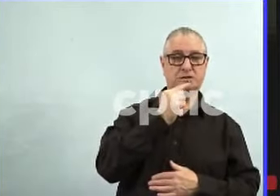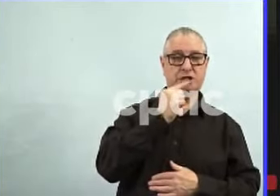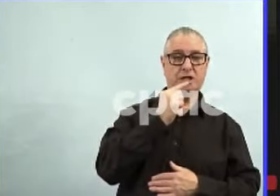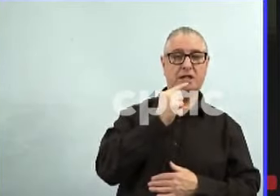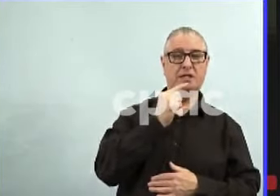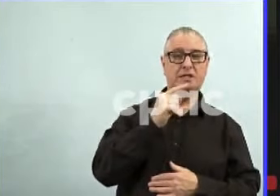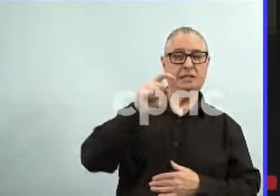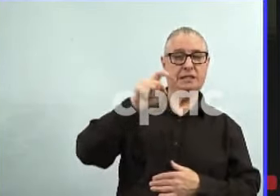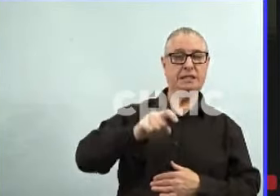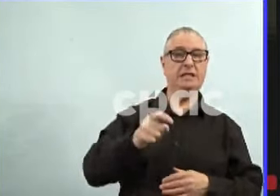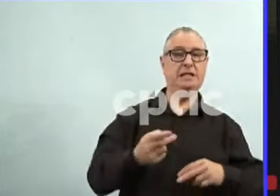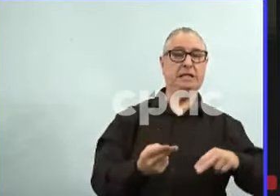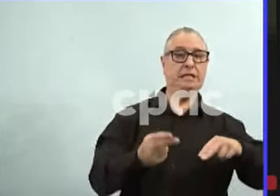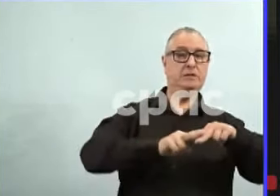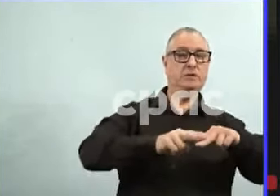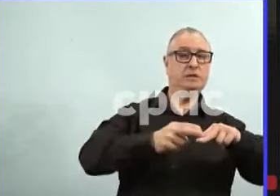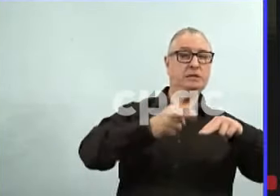percent?